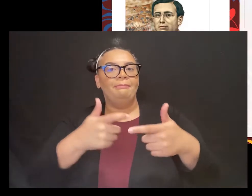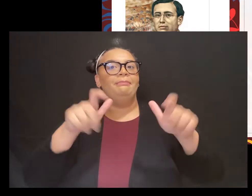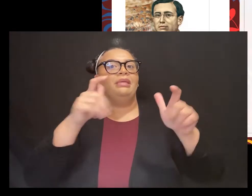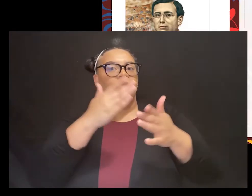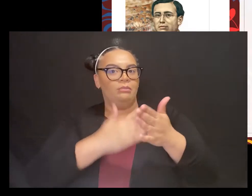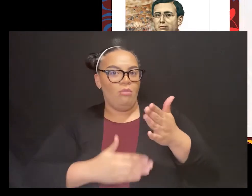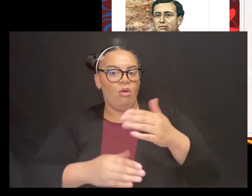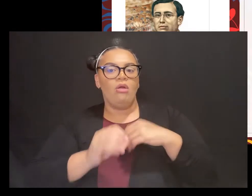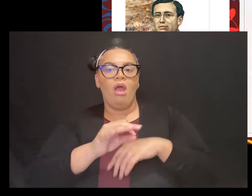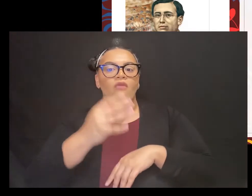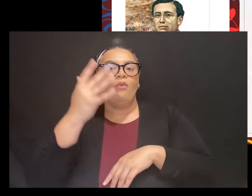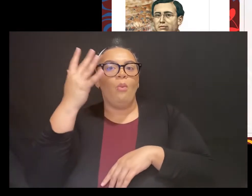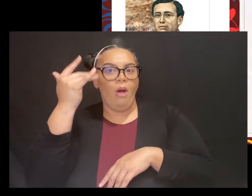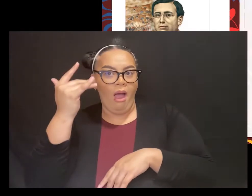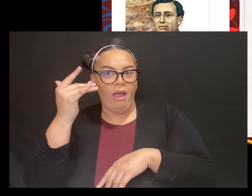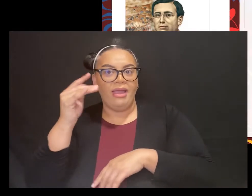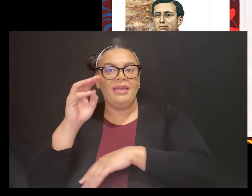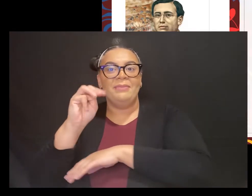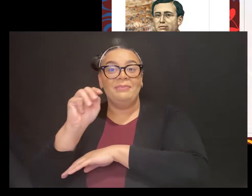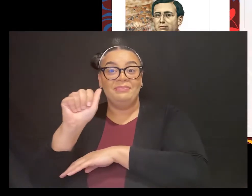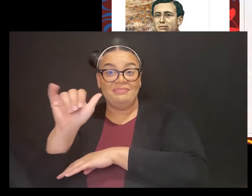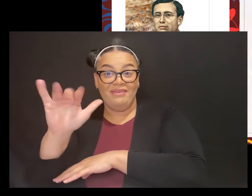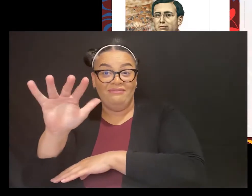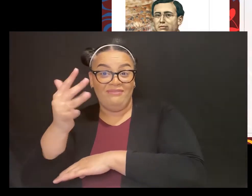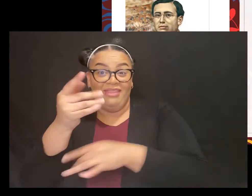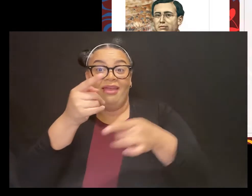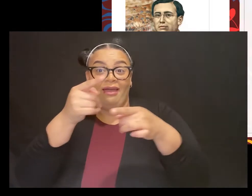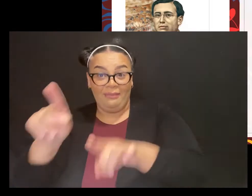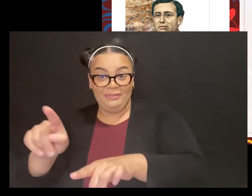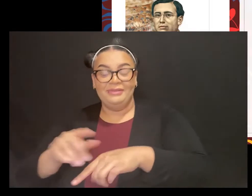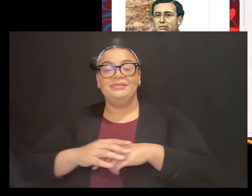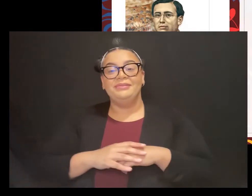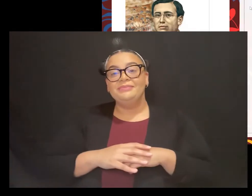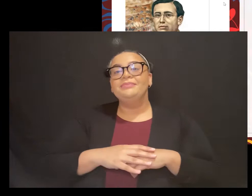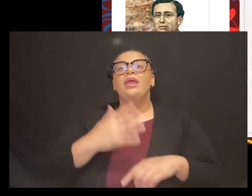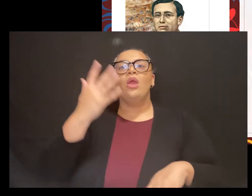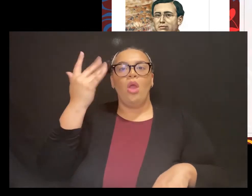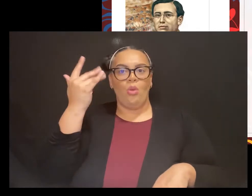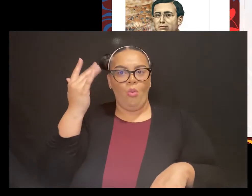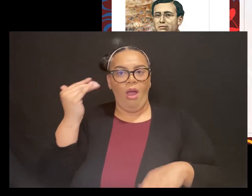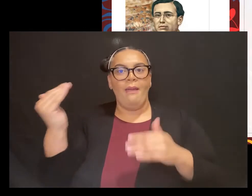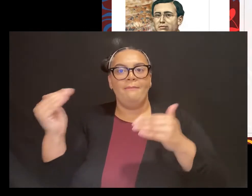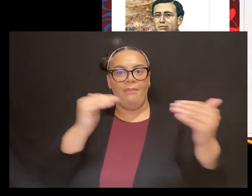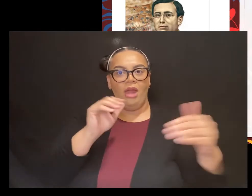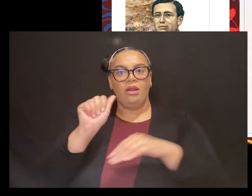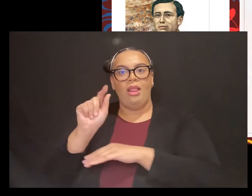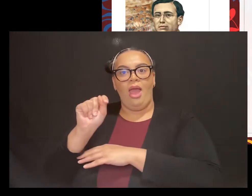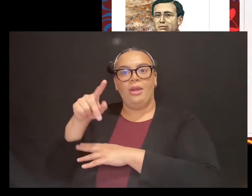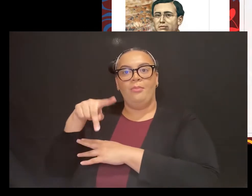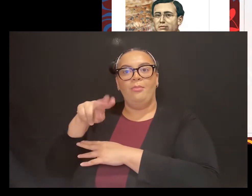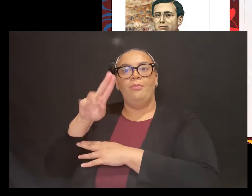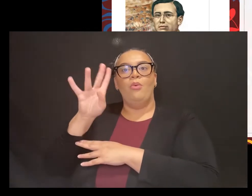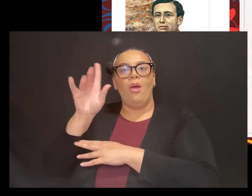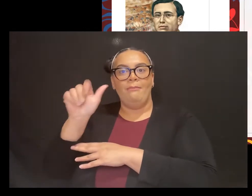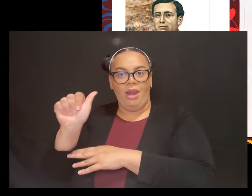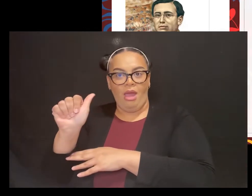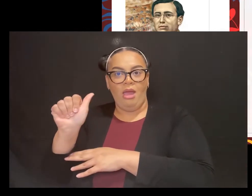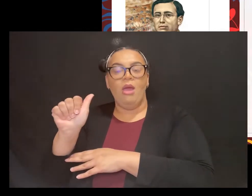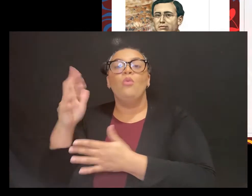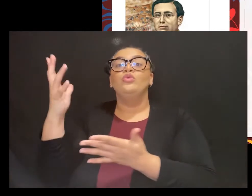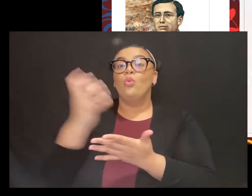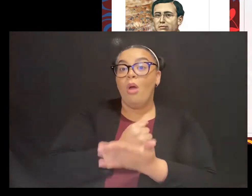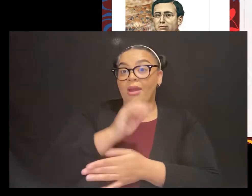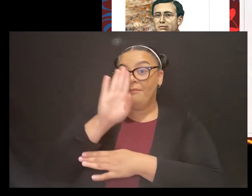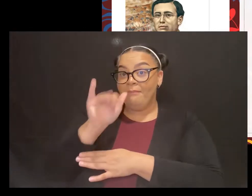and why the battle at Puebla was won by the Mexican Army. So Commander